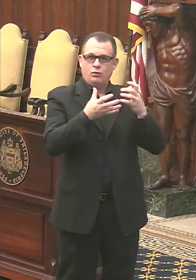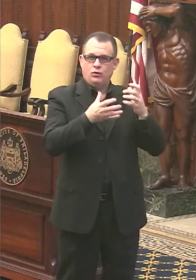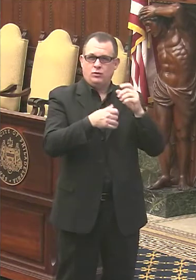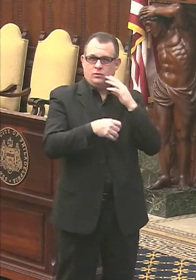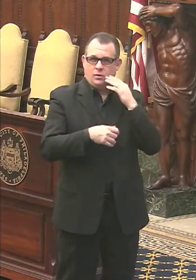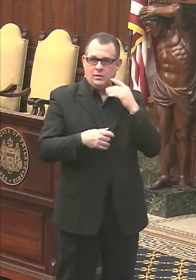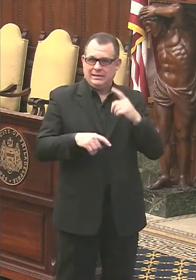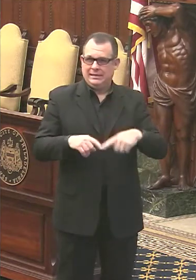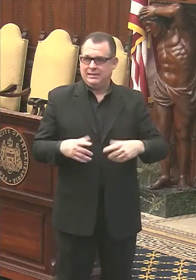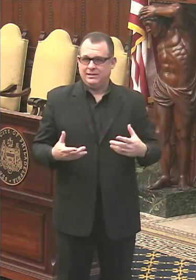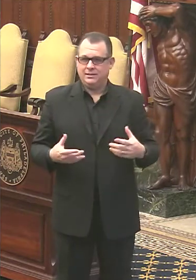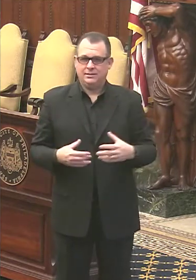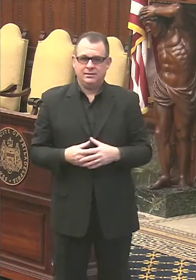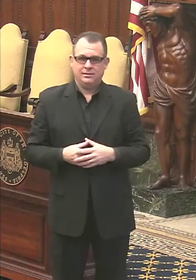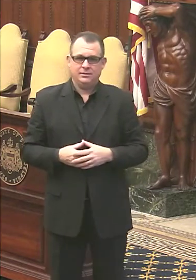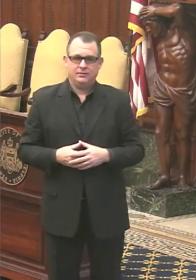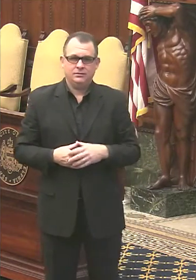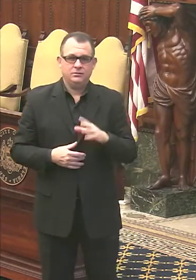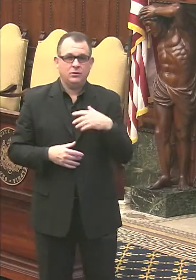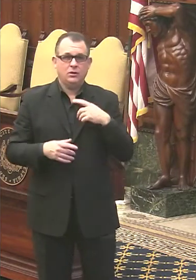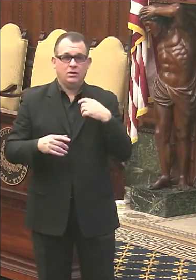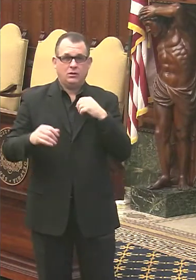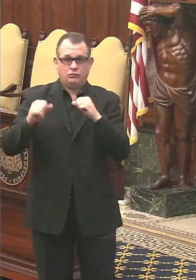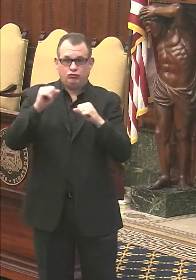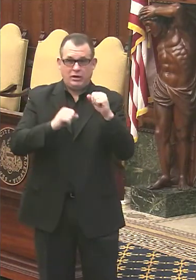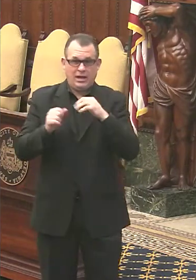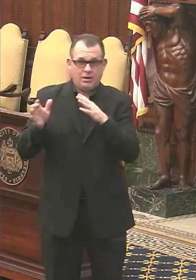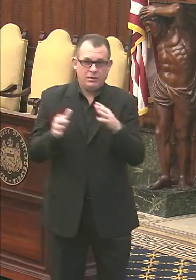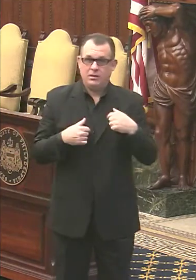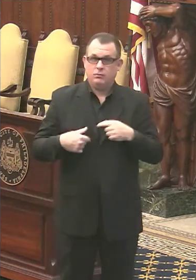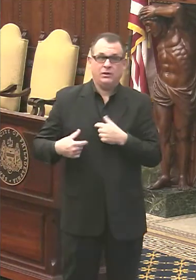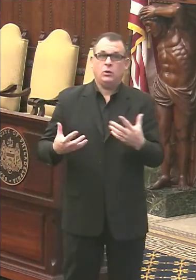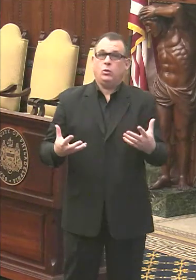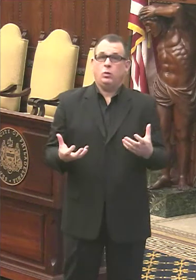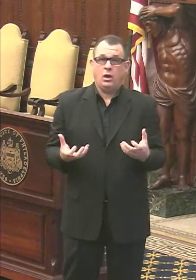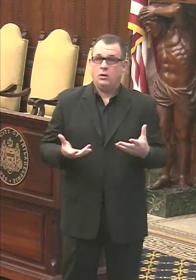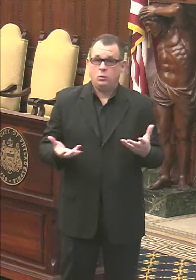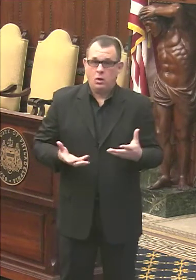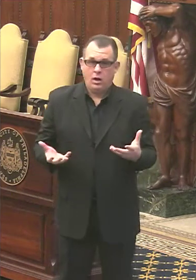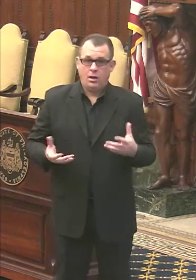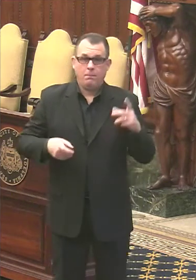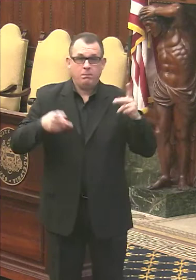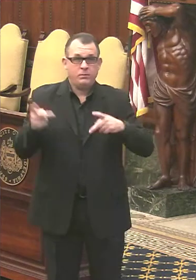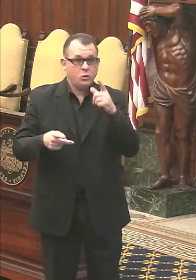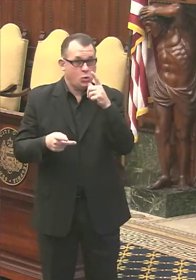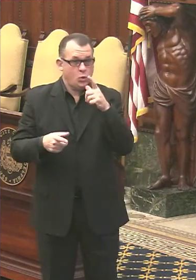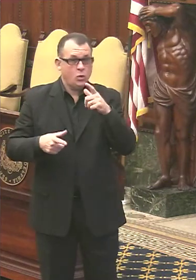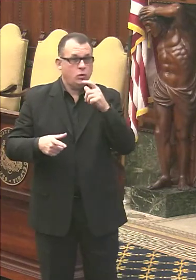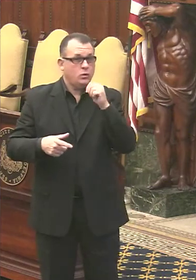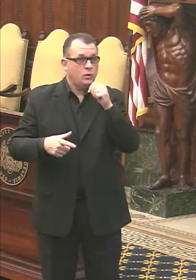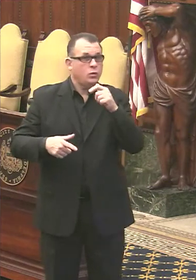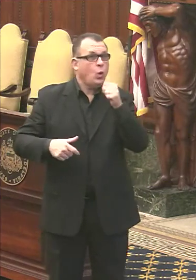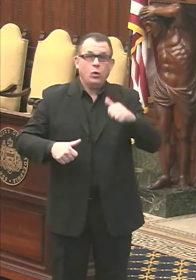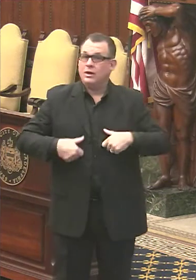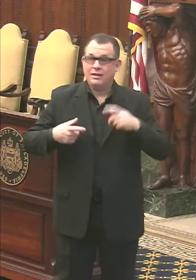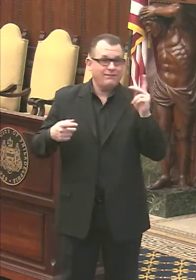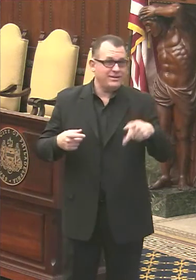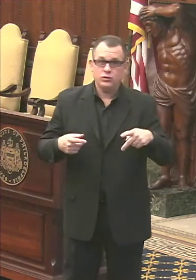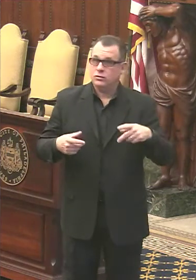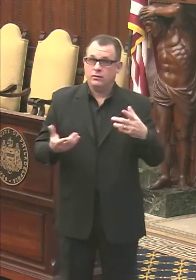So I think that the strategy that we would like to see is that people not living in Philadelphia seek vaccine